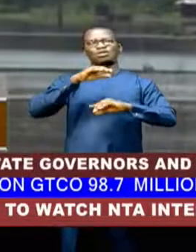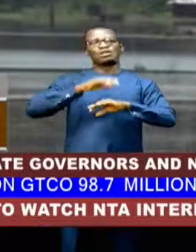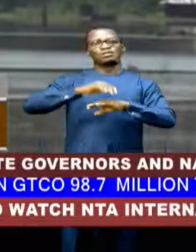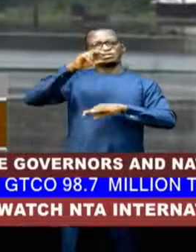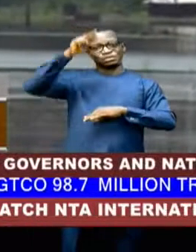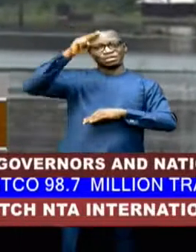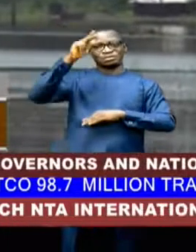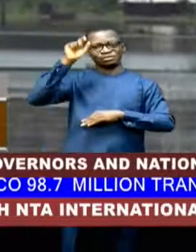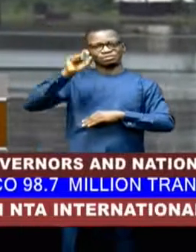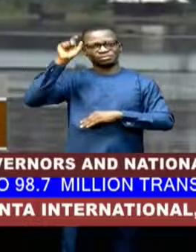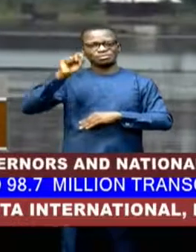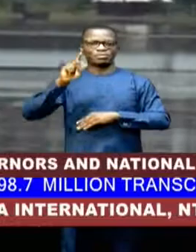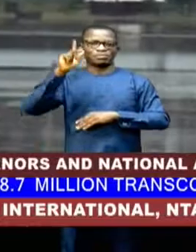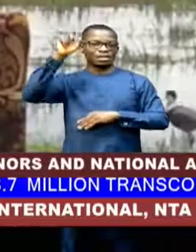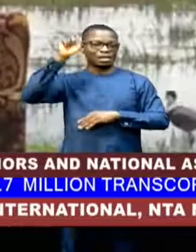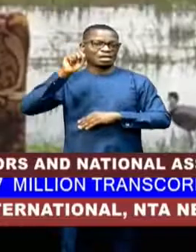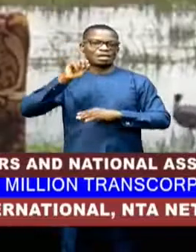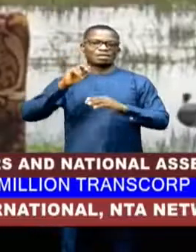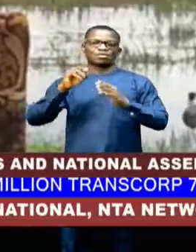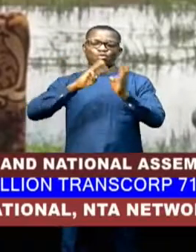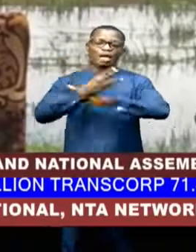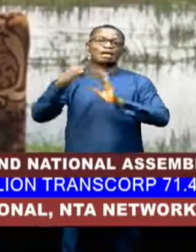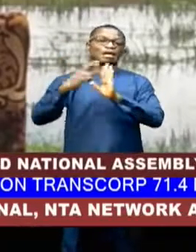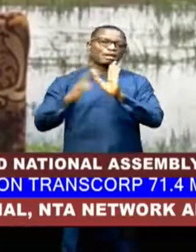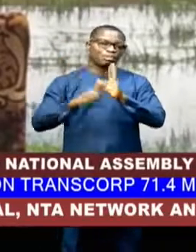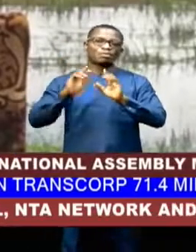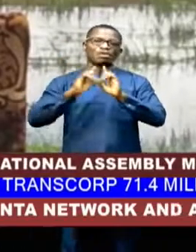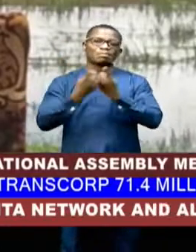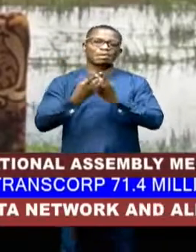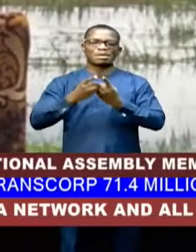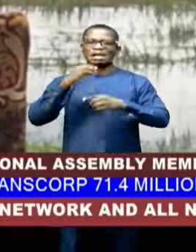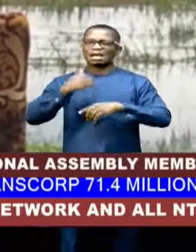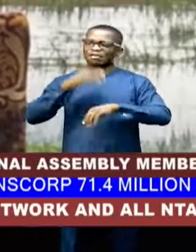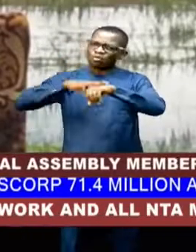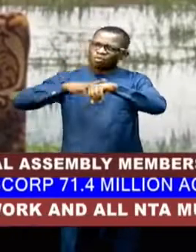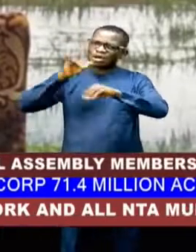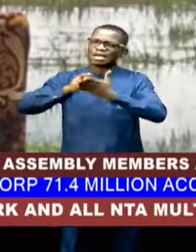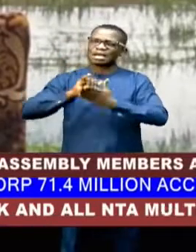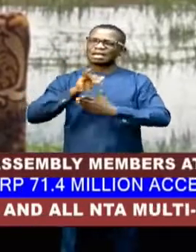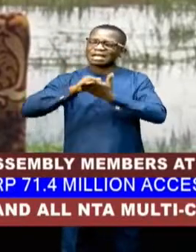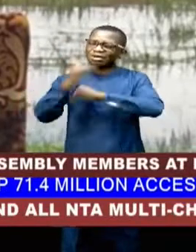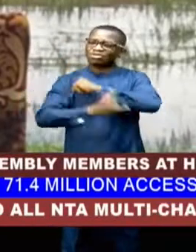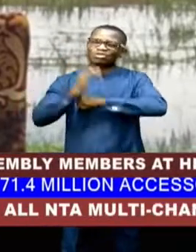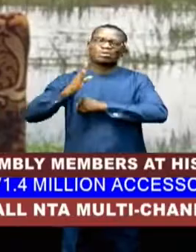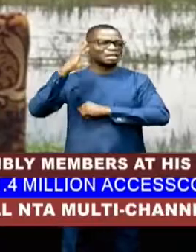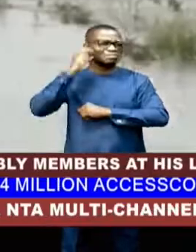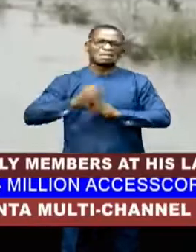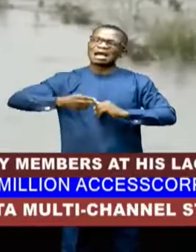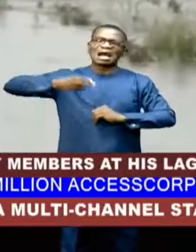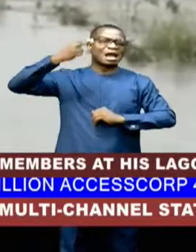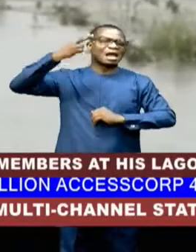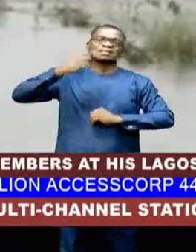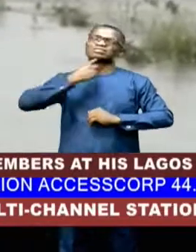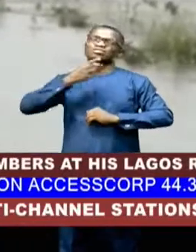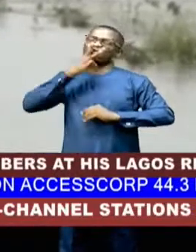Kenya's Meteorological Department had warned that the country would experience very high rainfall and advise people to prepare